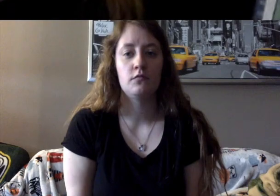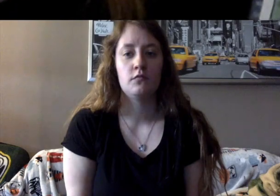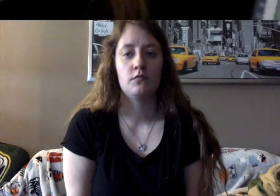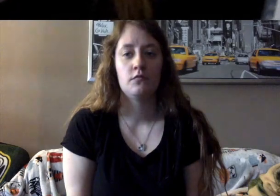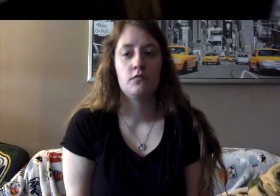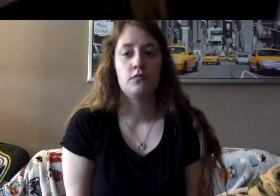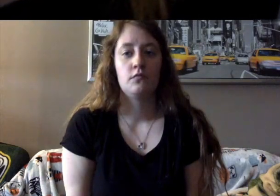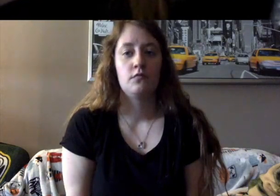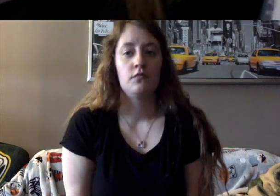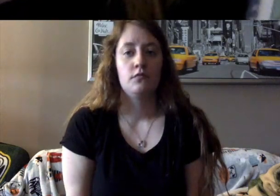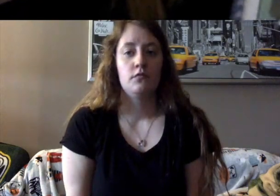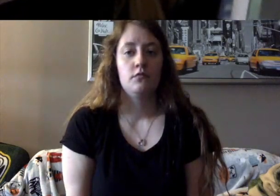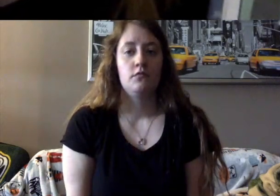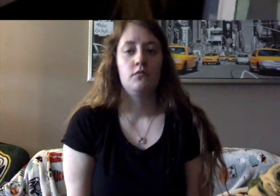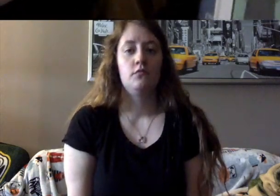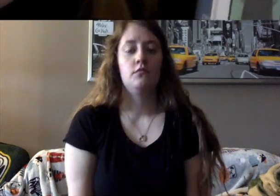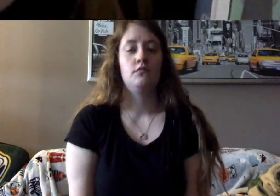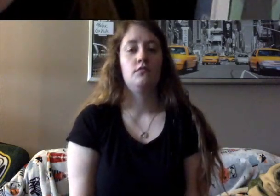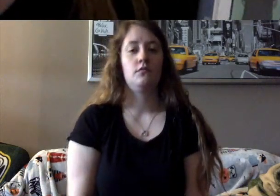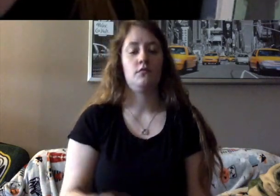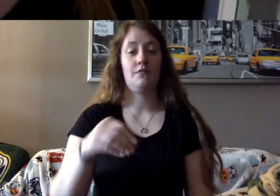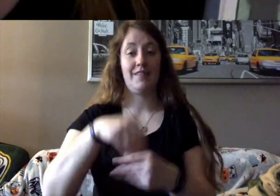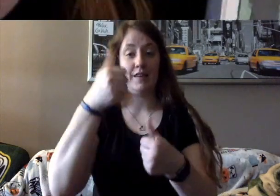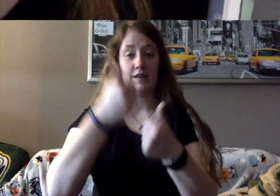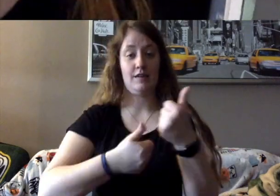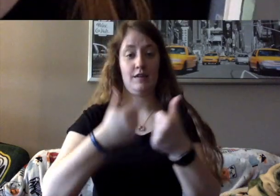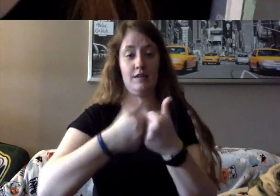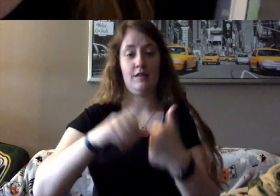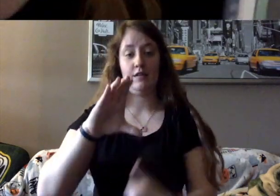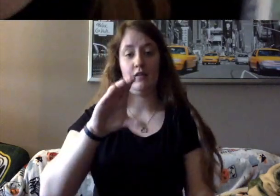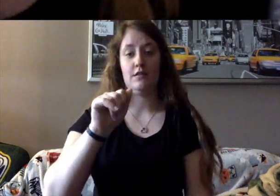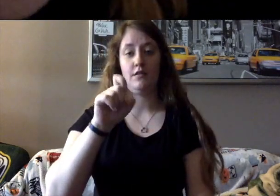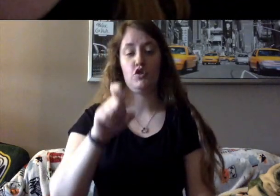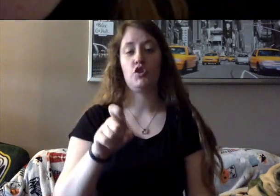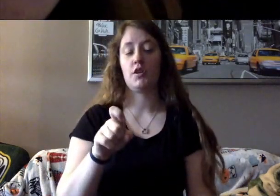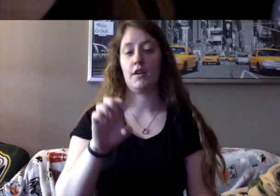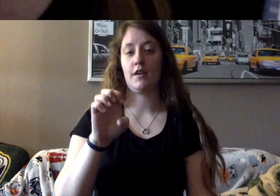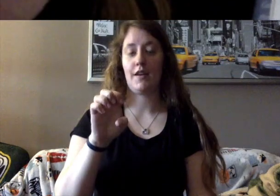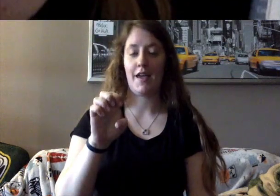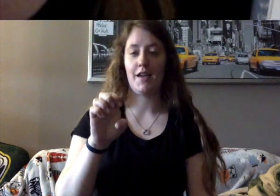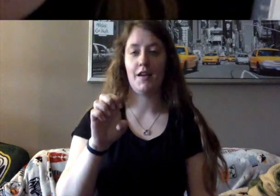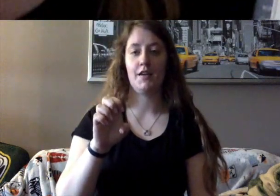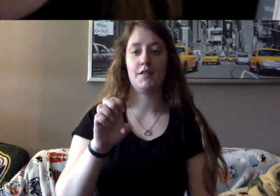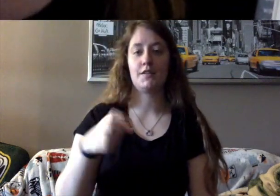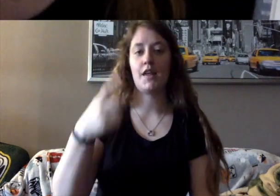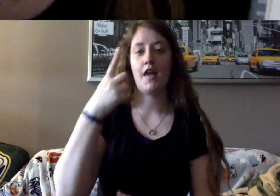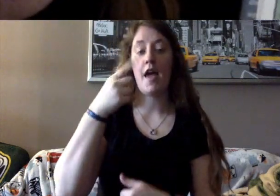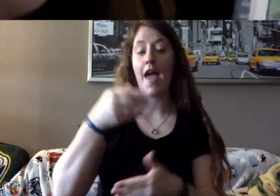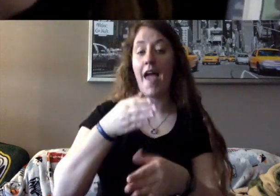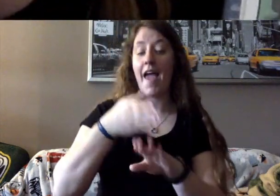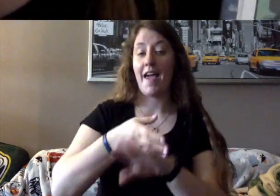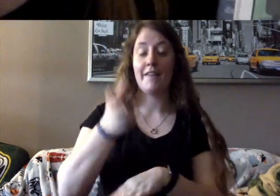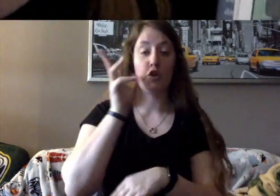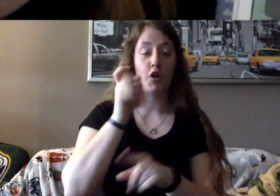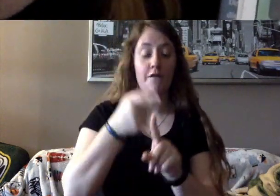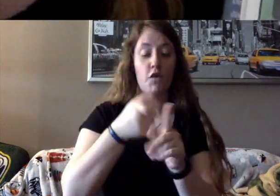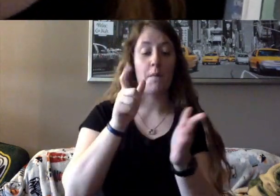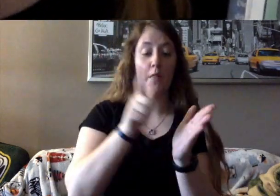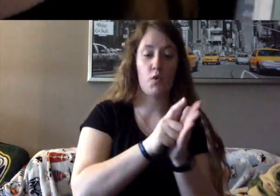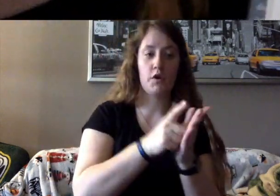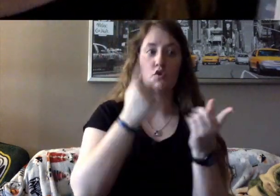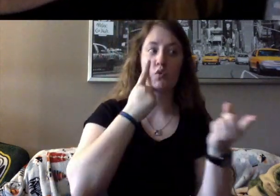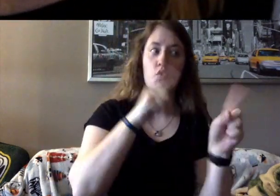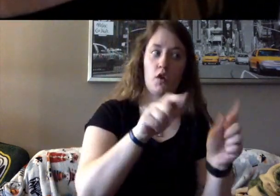In each case, the Supreme Court considers, after hearing from lawyers who agree from each side, the nine